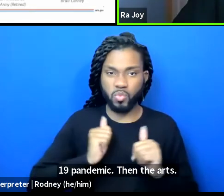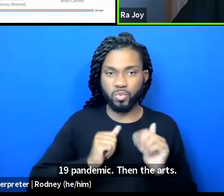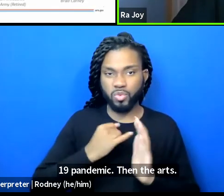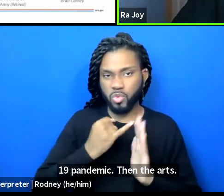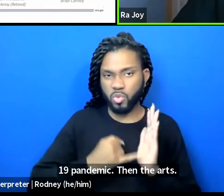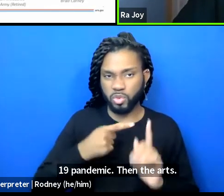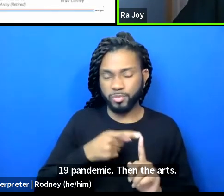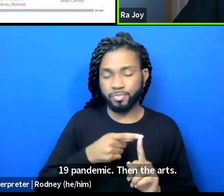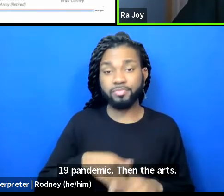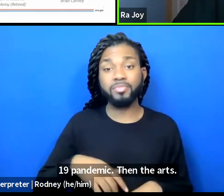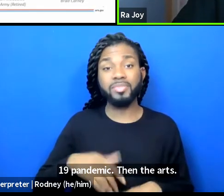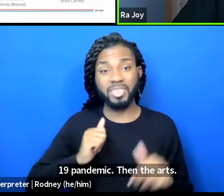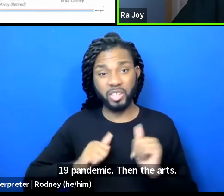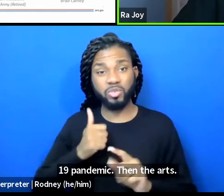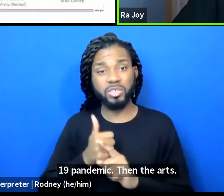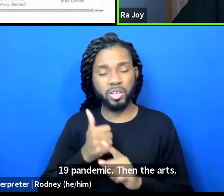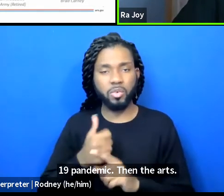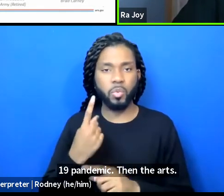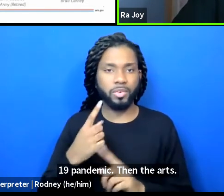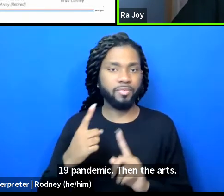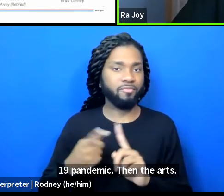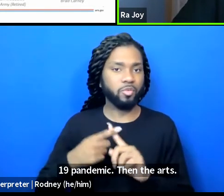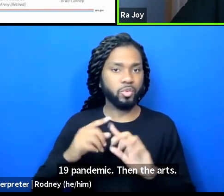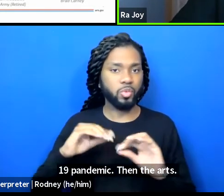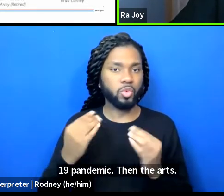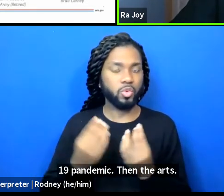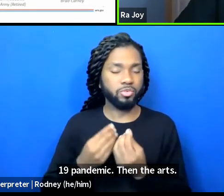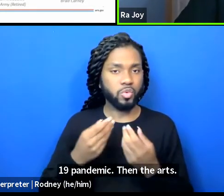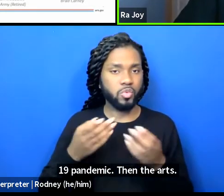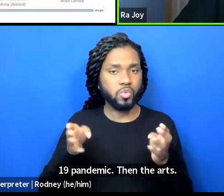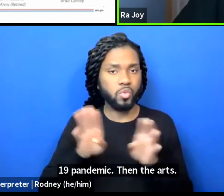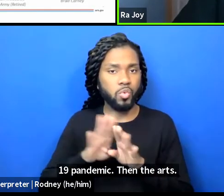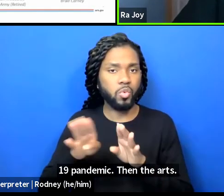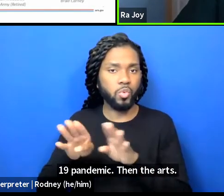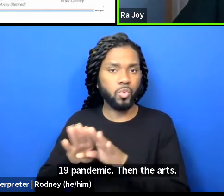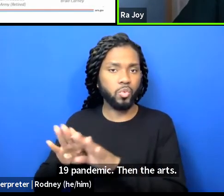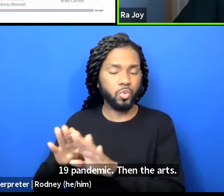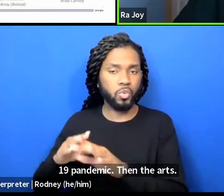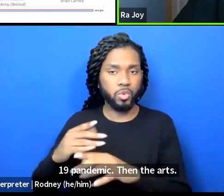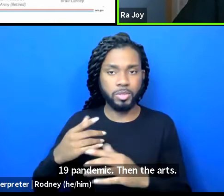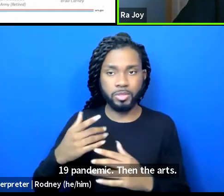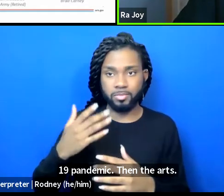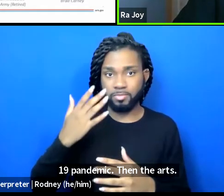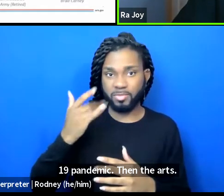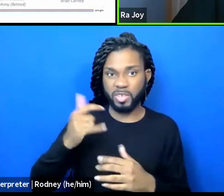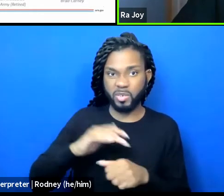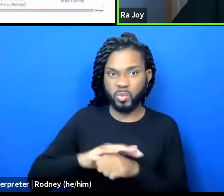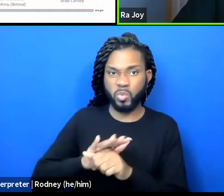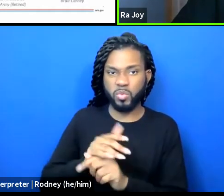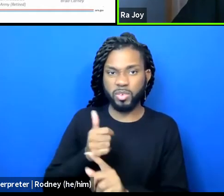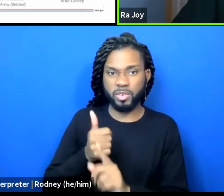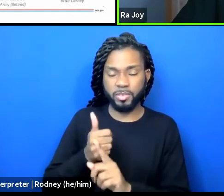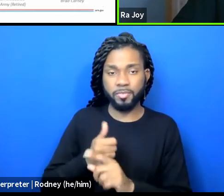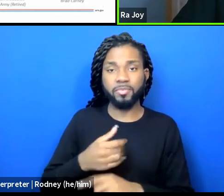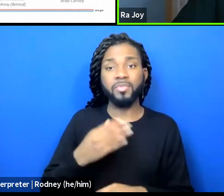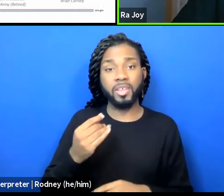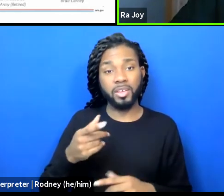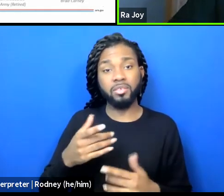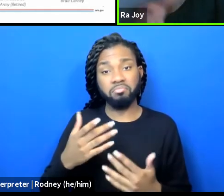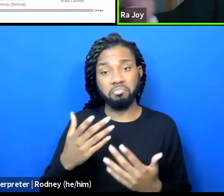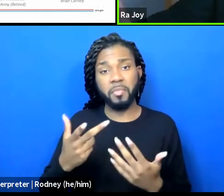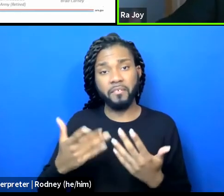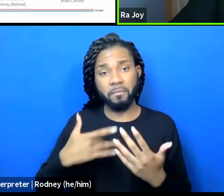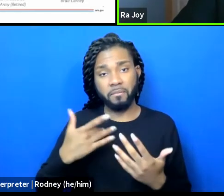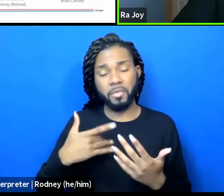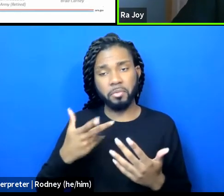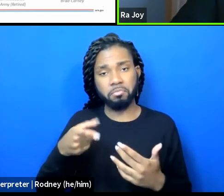among the first organizations to close their doors at the start of COVID-19, and they'll be among the last to